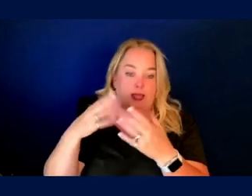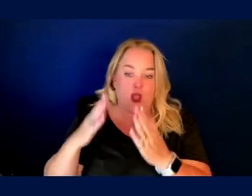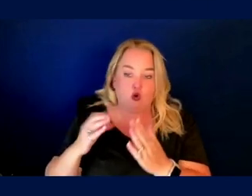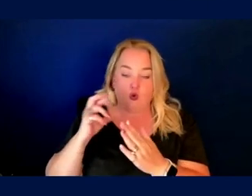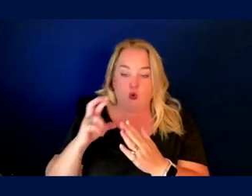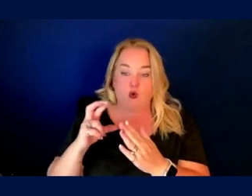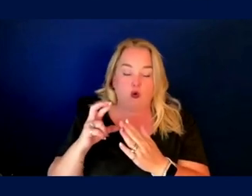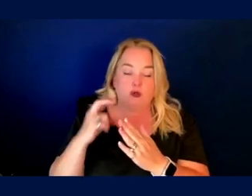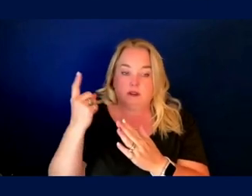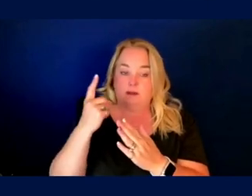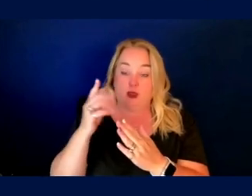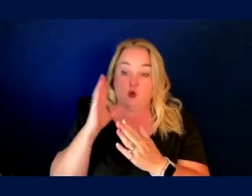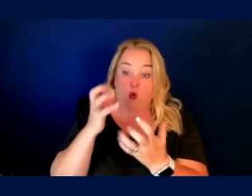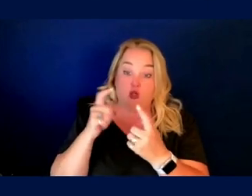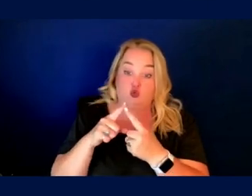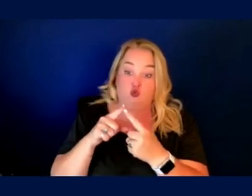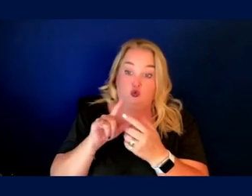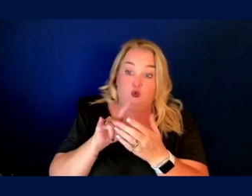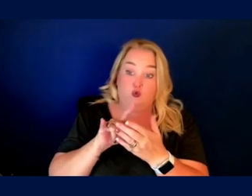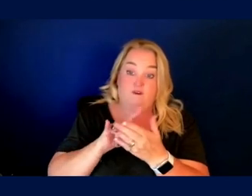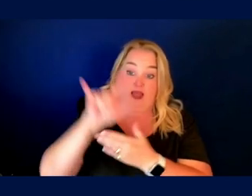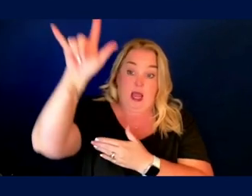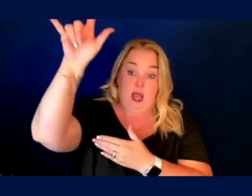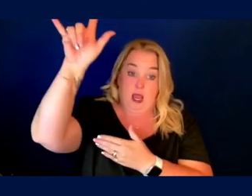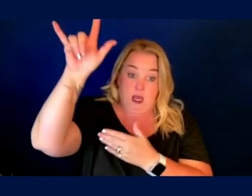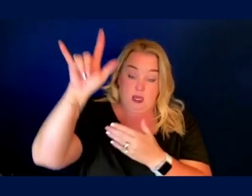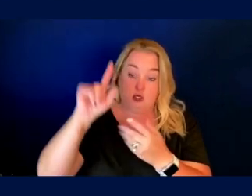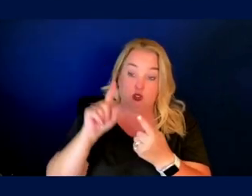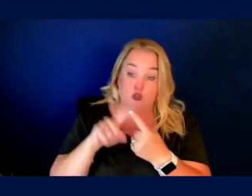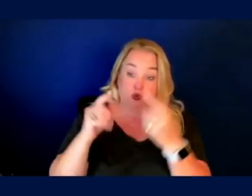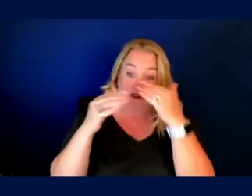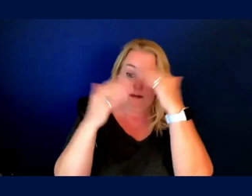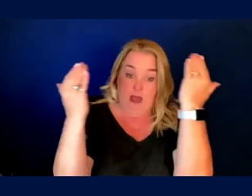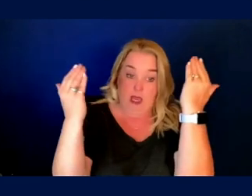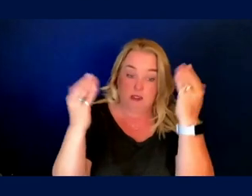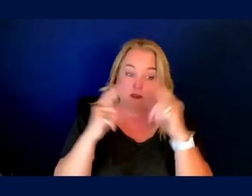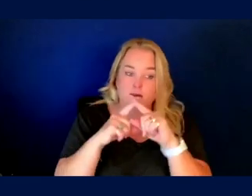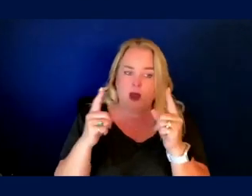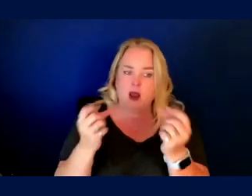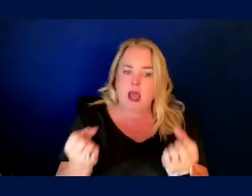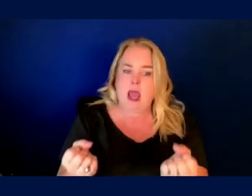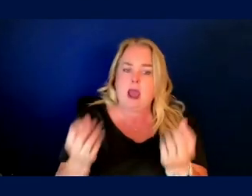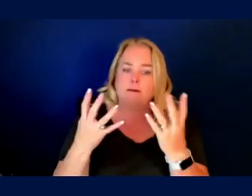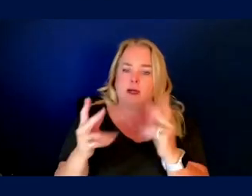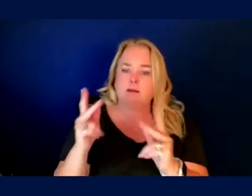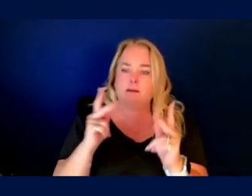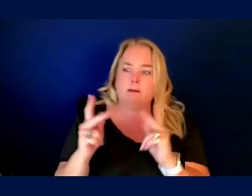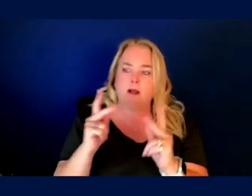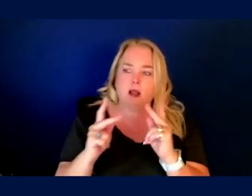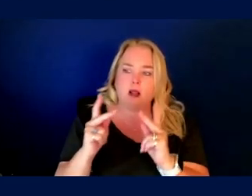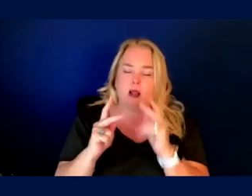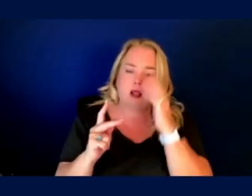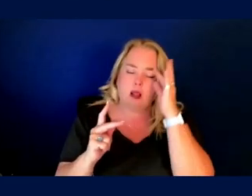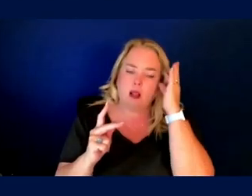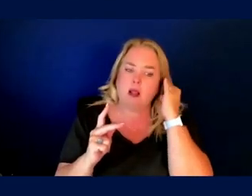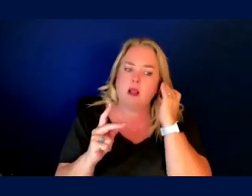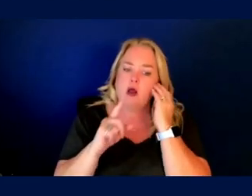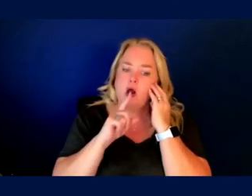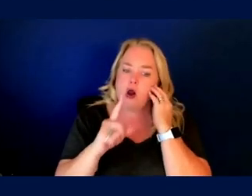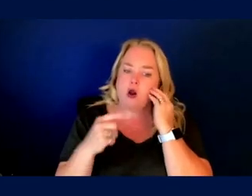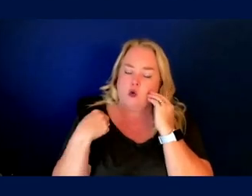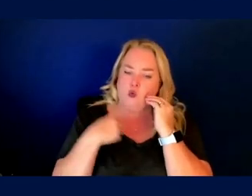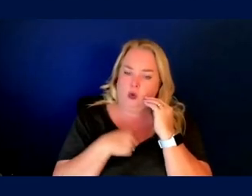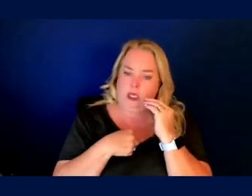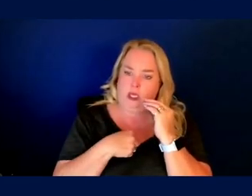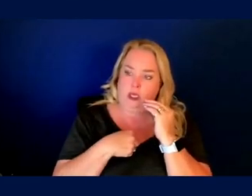and they're going to want to fly into space. How many people, how many people like that are, are there, are we likely to